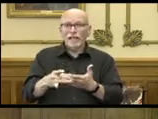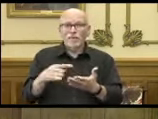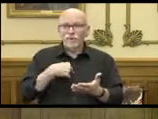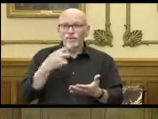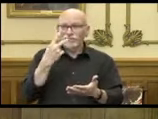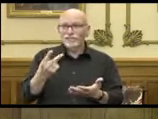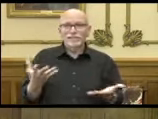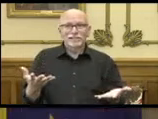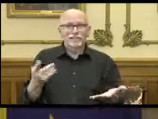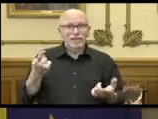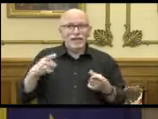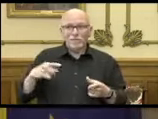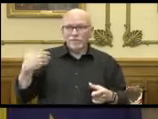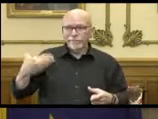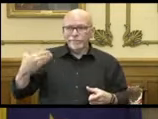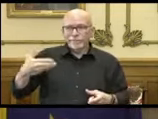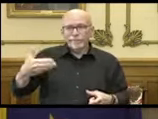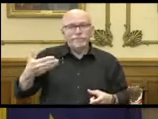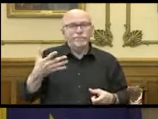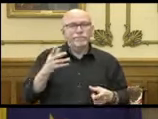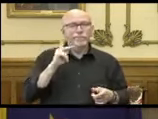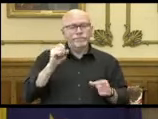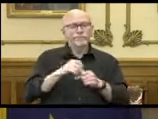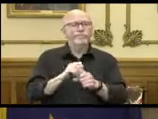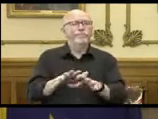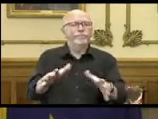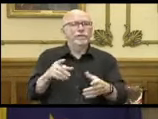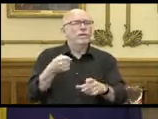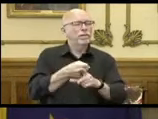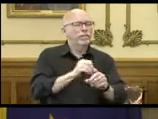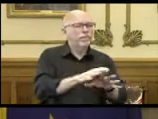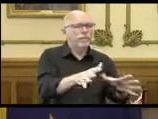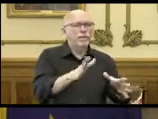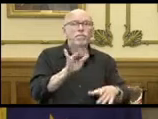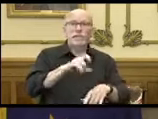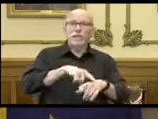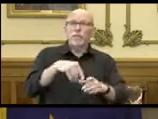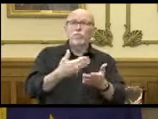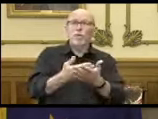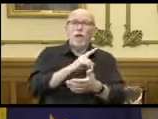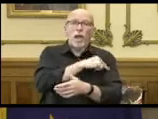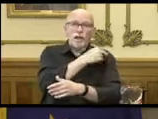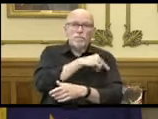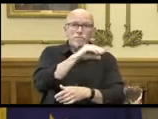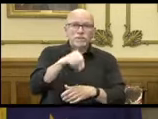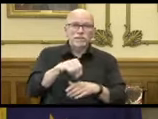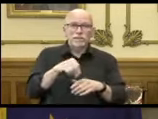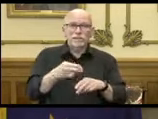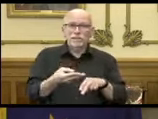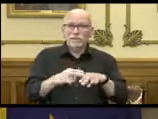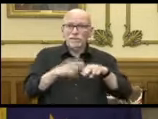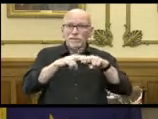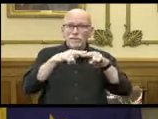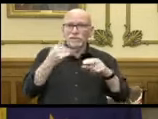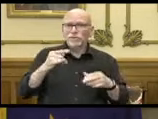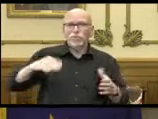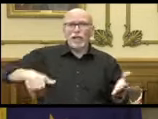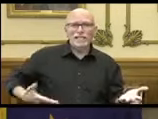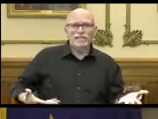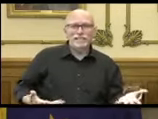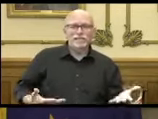seen the movie. And that's where by the time you get to hospitalization rates going like this, it's too late.